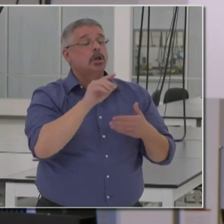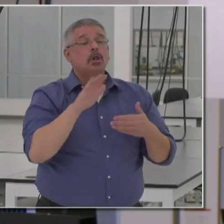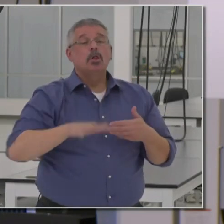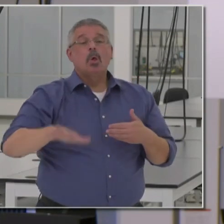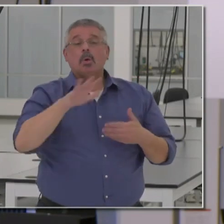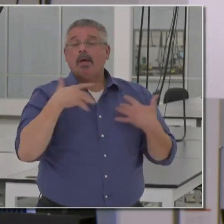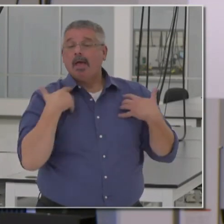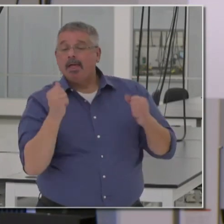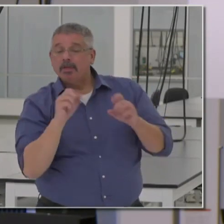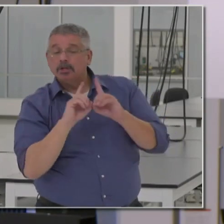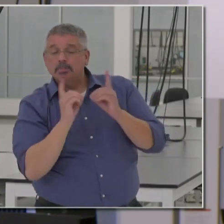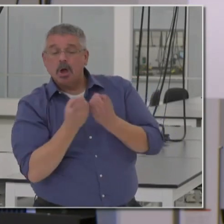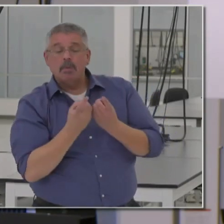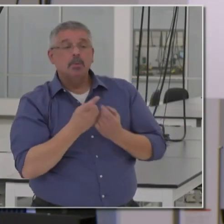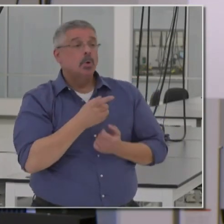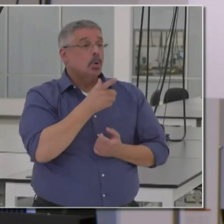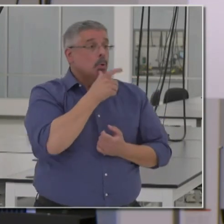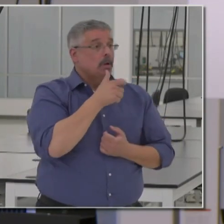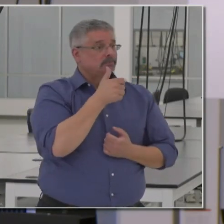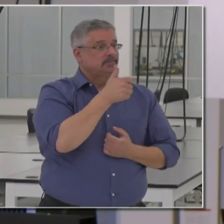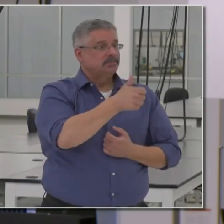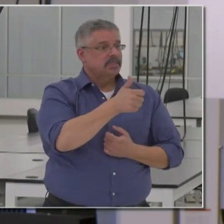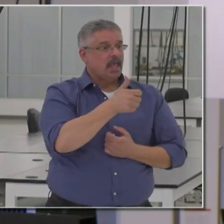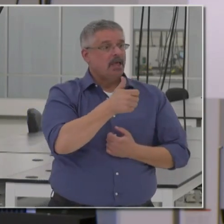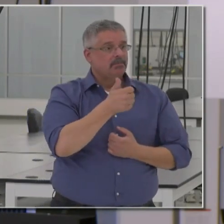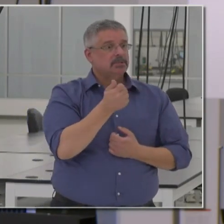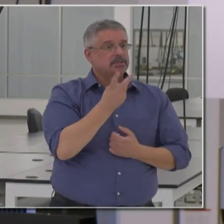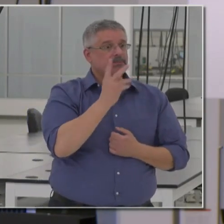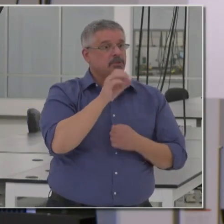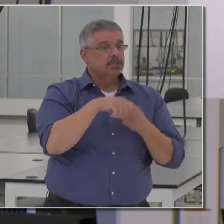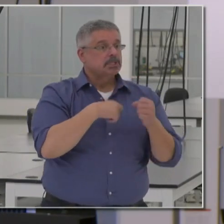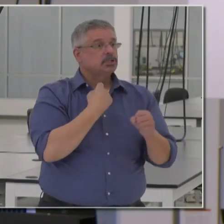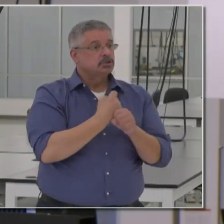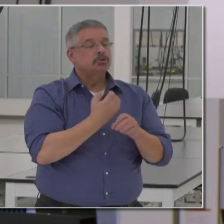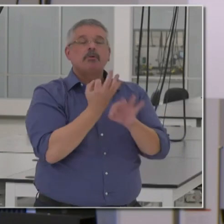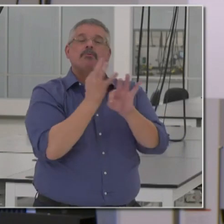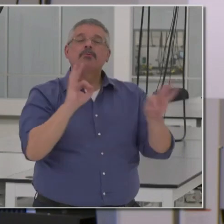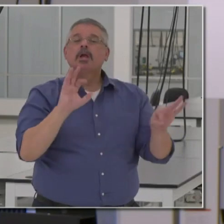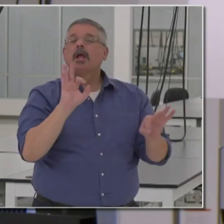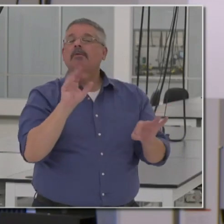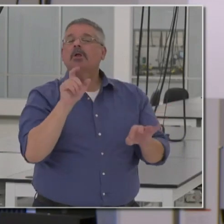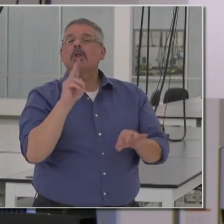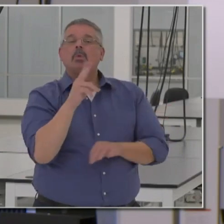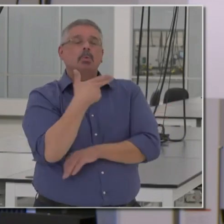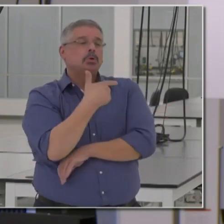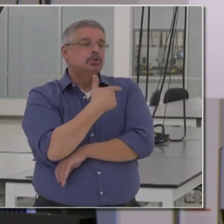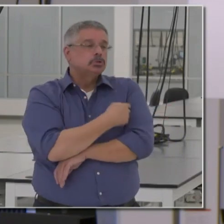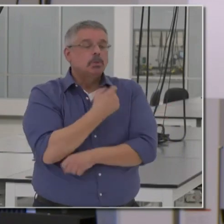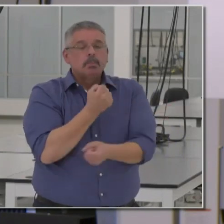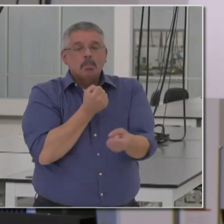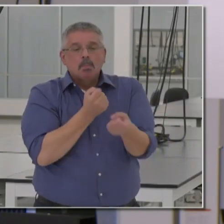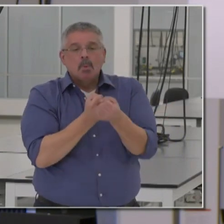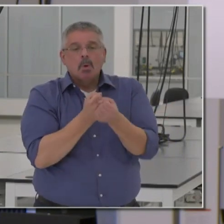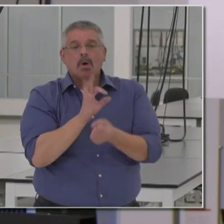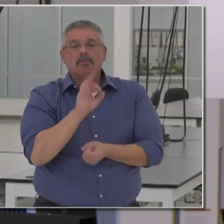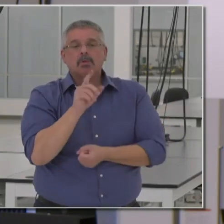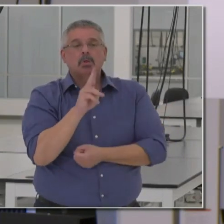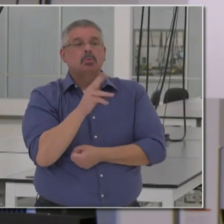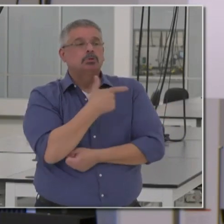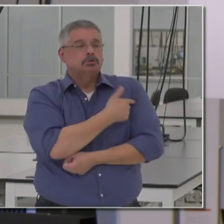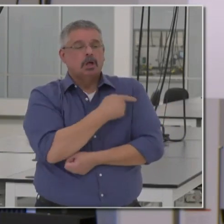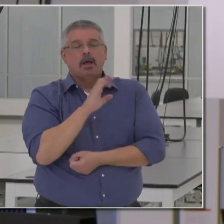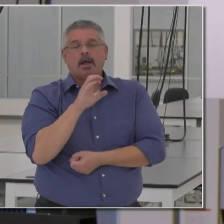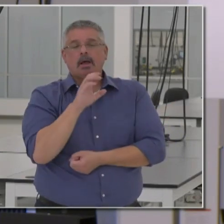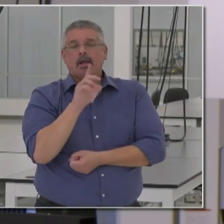health departments who have been doing for years free flu clinics, supporting flu shot